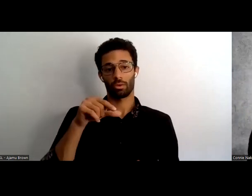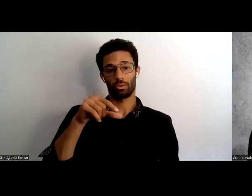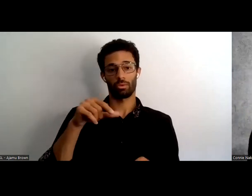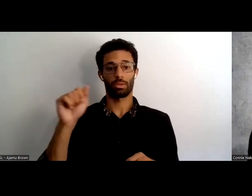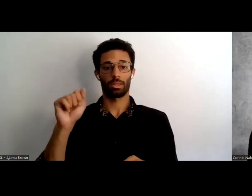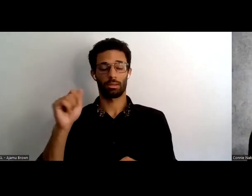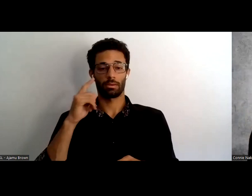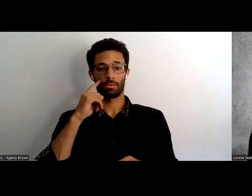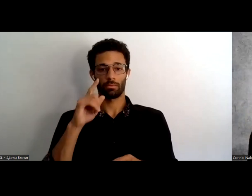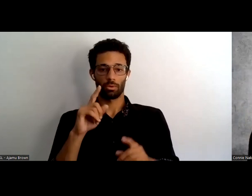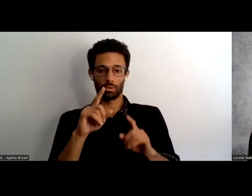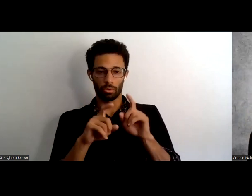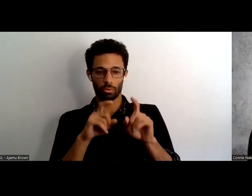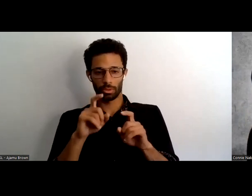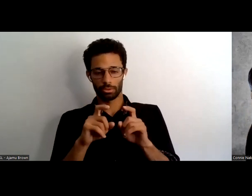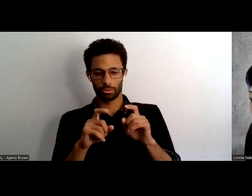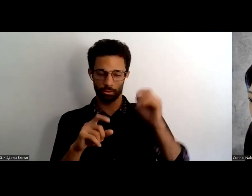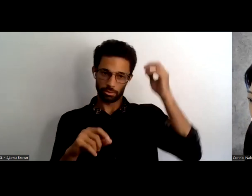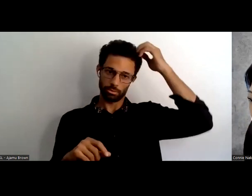questions that have been submitted